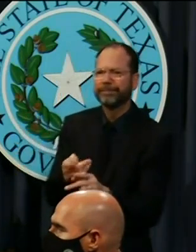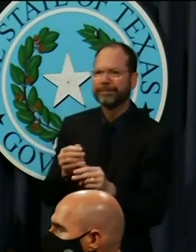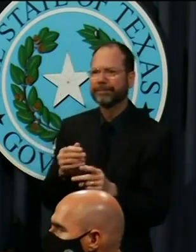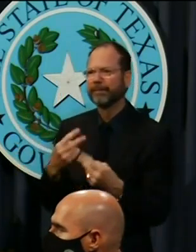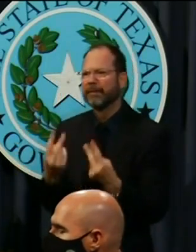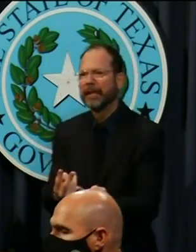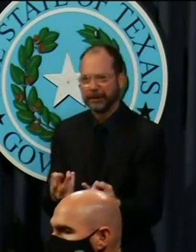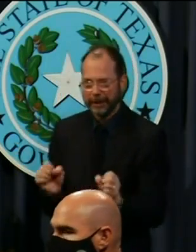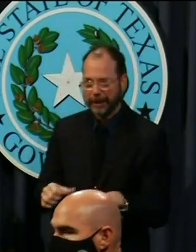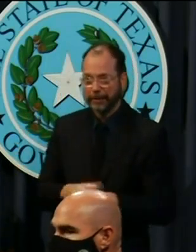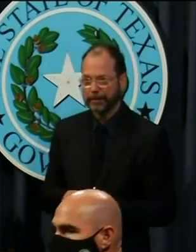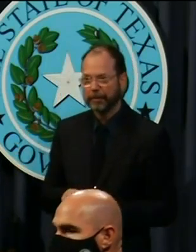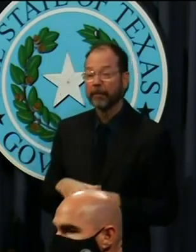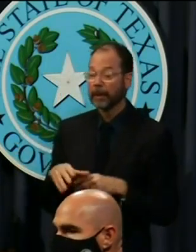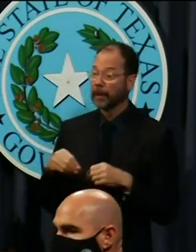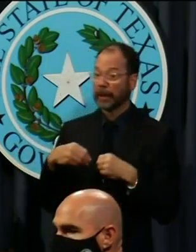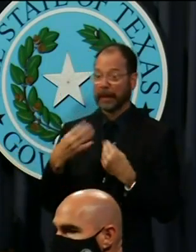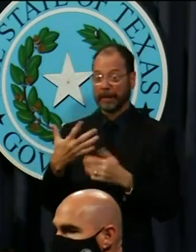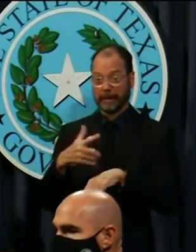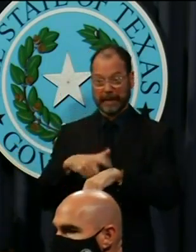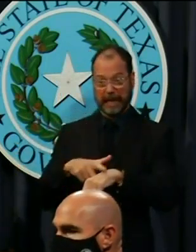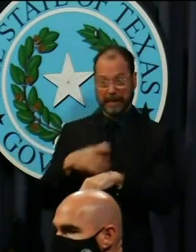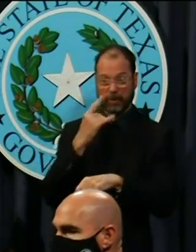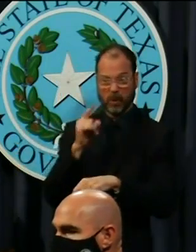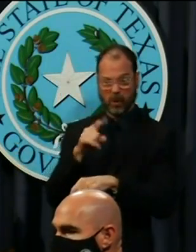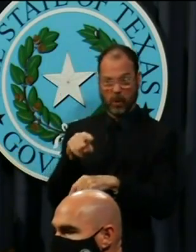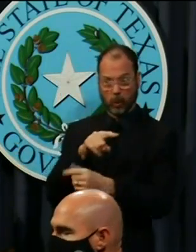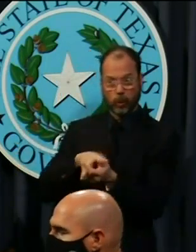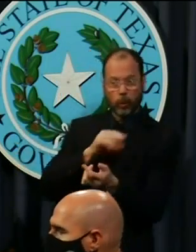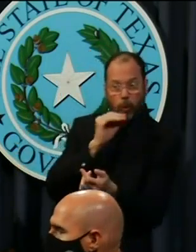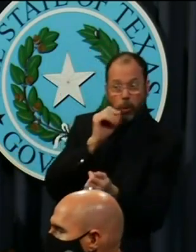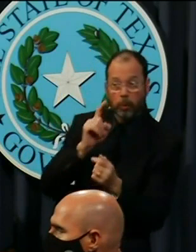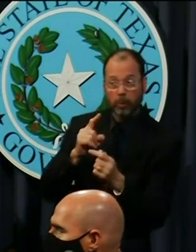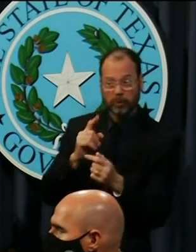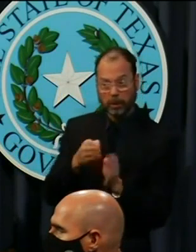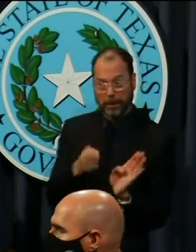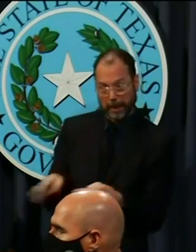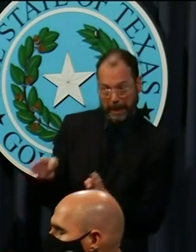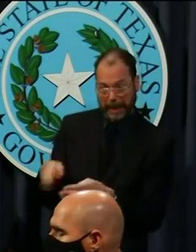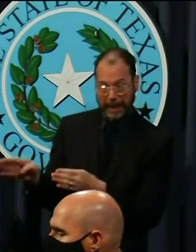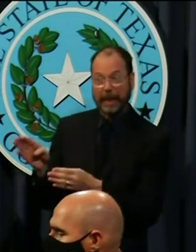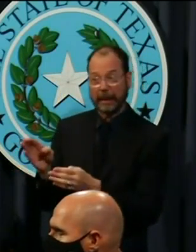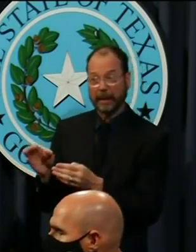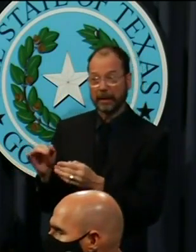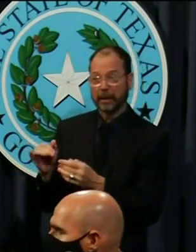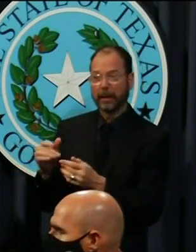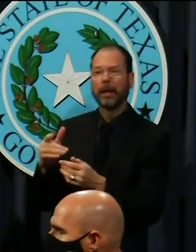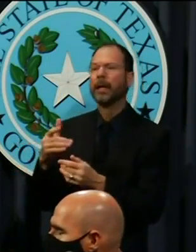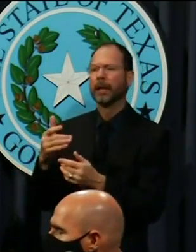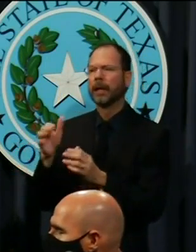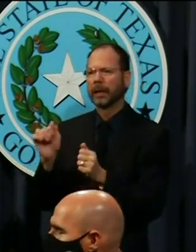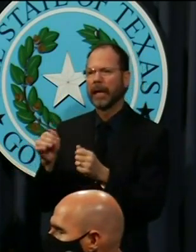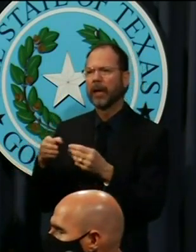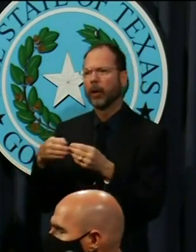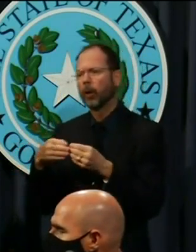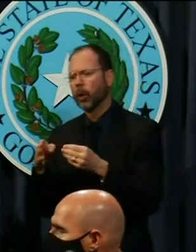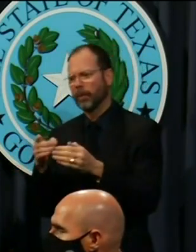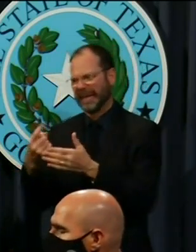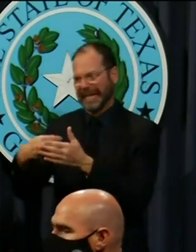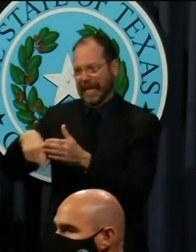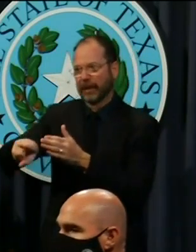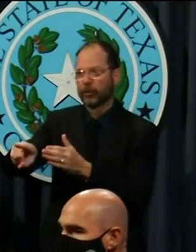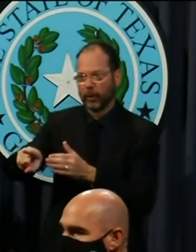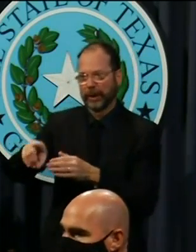the time they need to prepare for the additional visitations to begin, they will be allowed to open up next